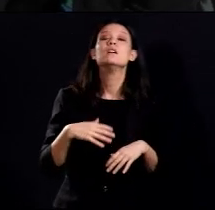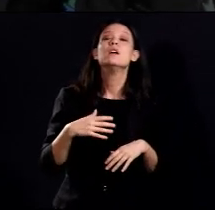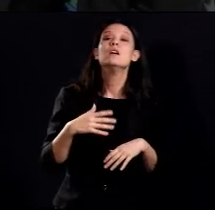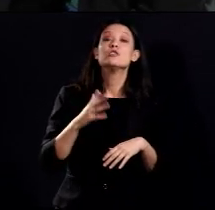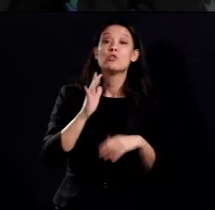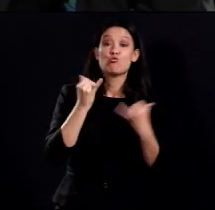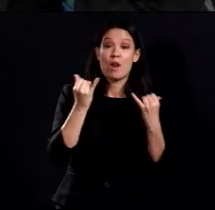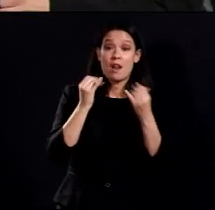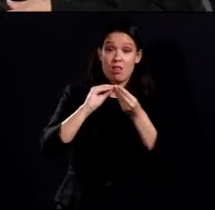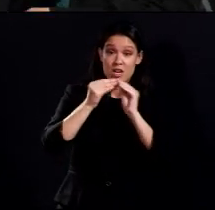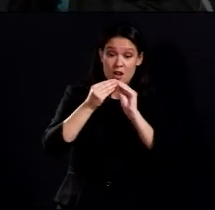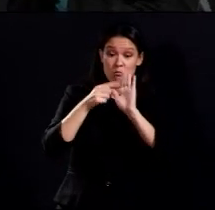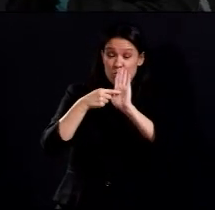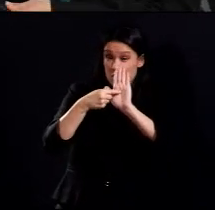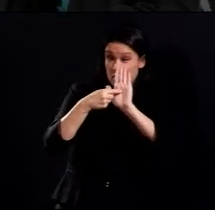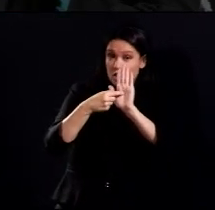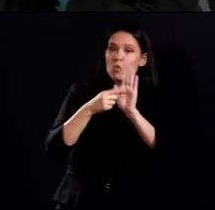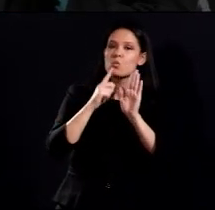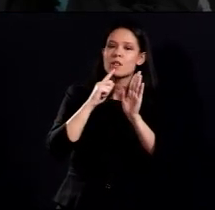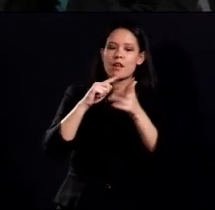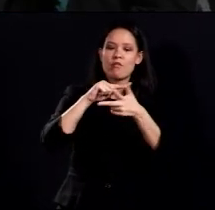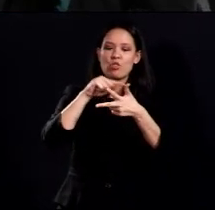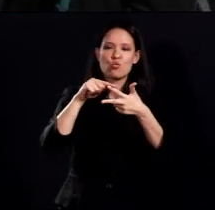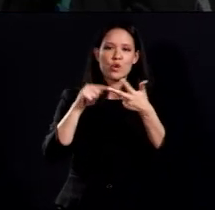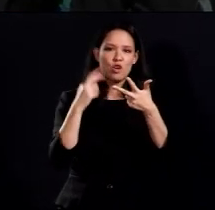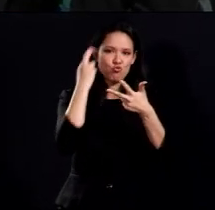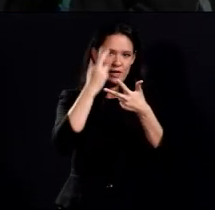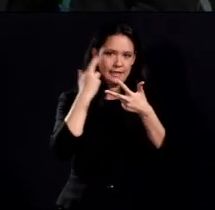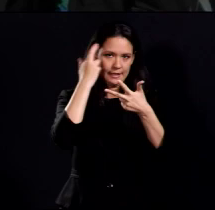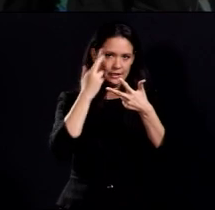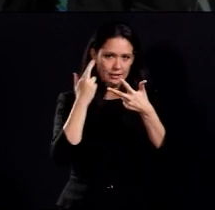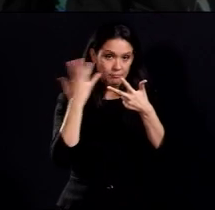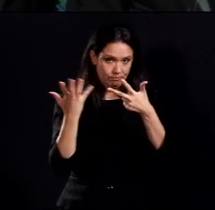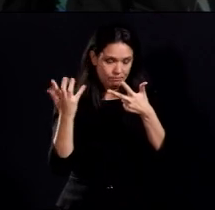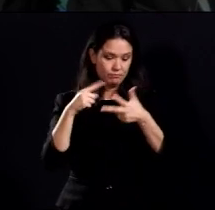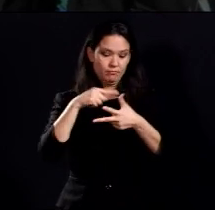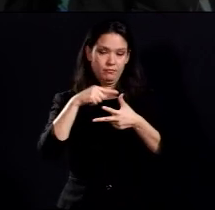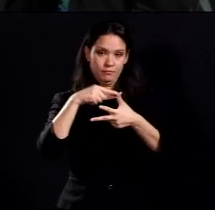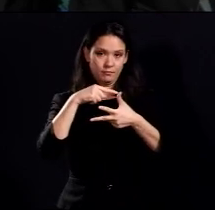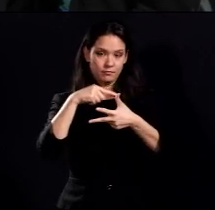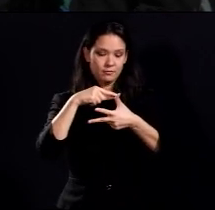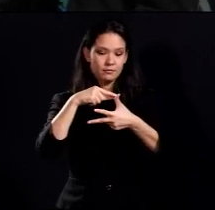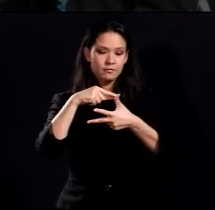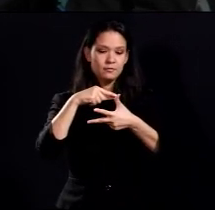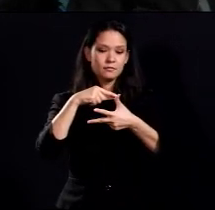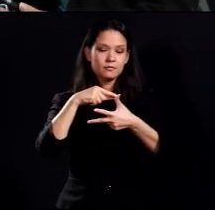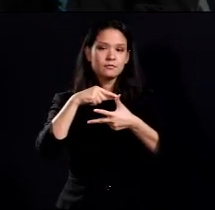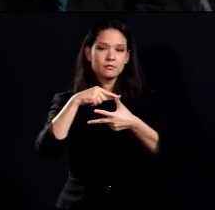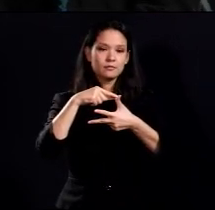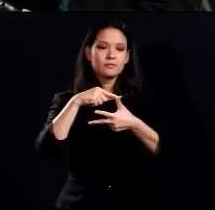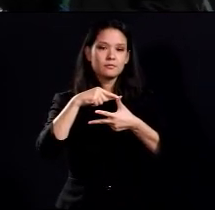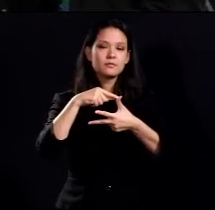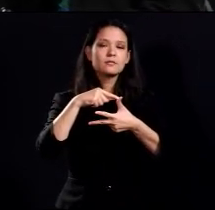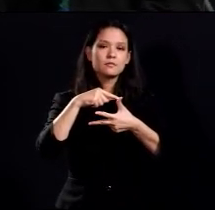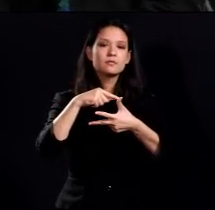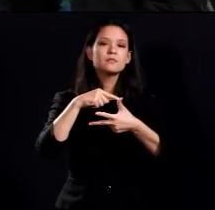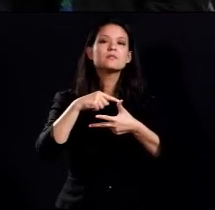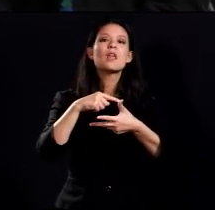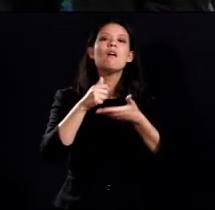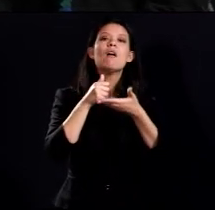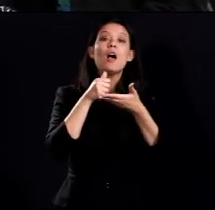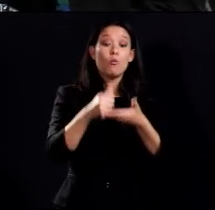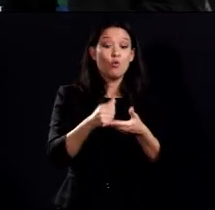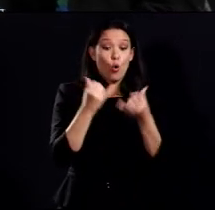people to keep in mind that they really serve three main purposes. The first purpose is to help us explain what is